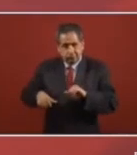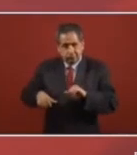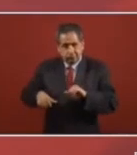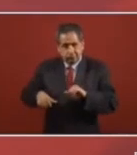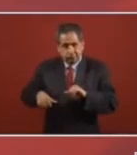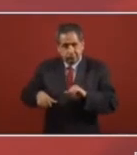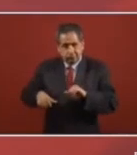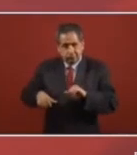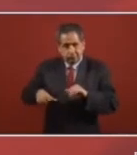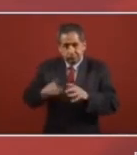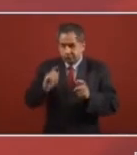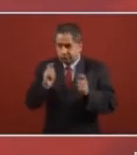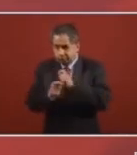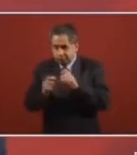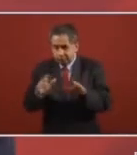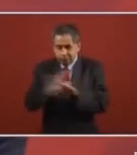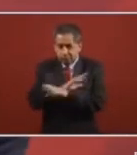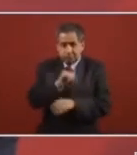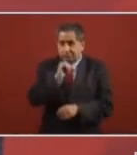changes